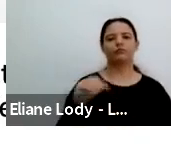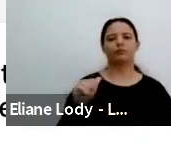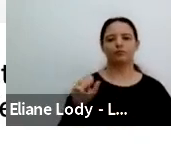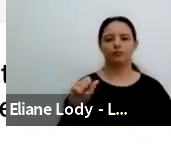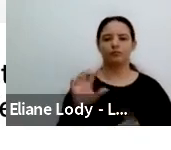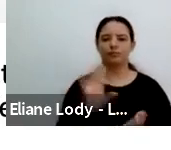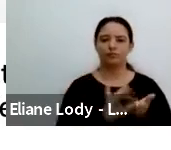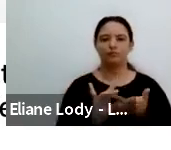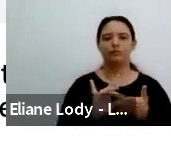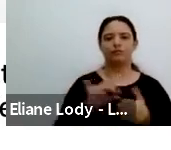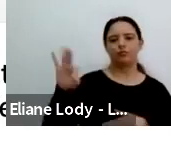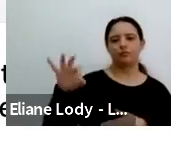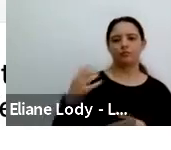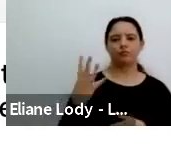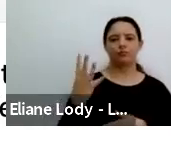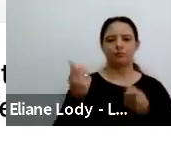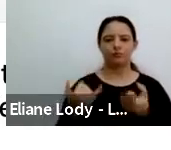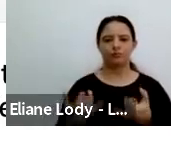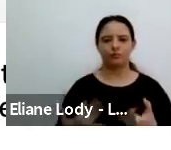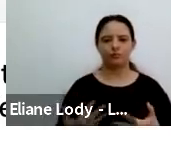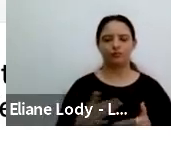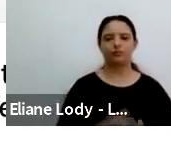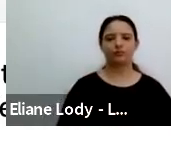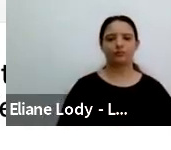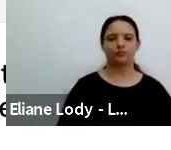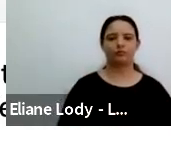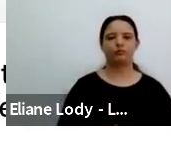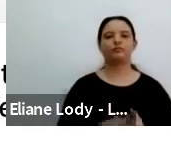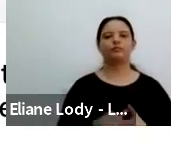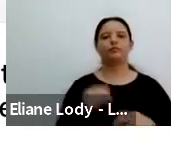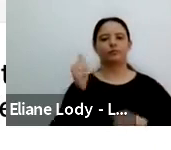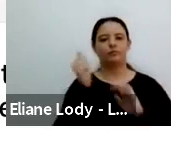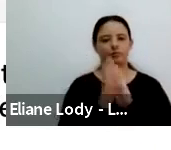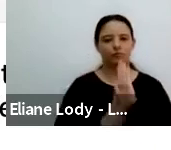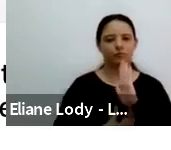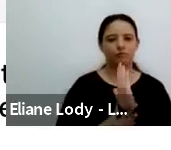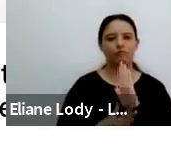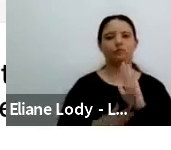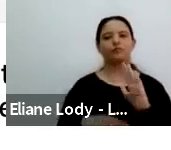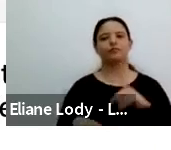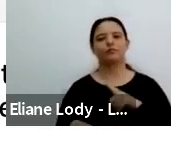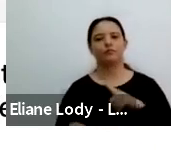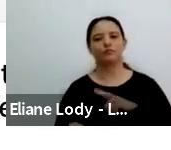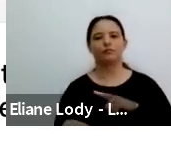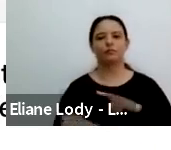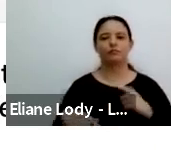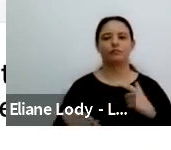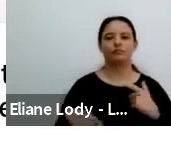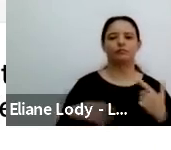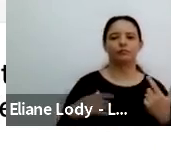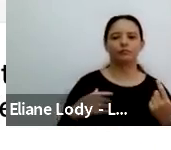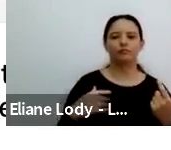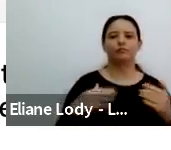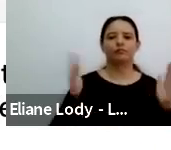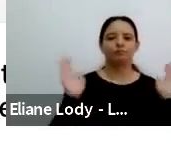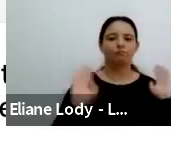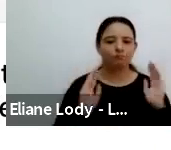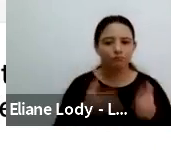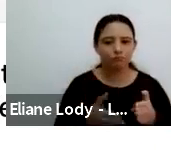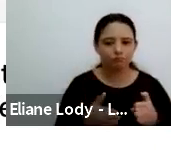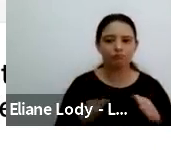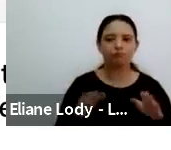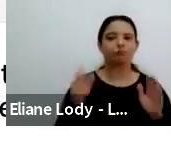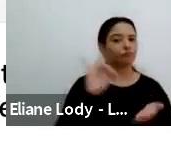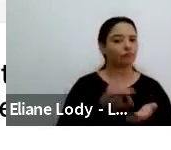study is finding that activities that have motivated, animated and informed Nora becoming a biologist. Now a psychologist have been widely